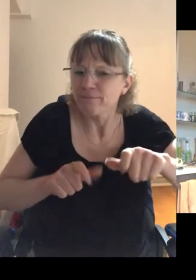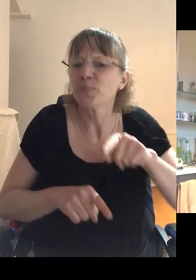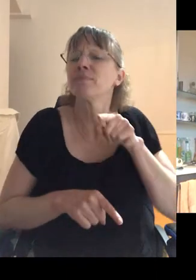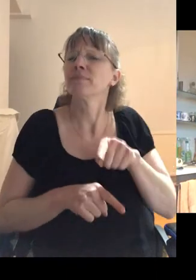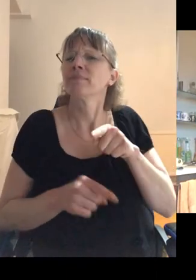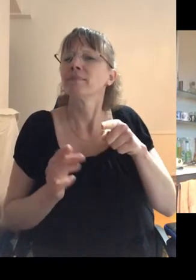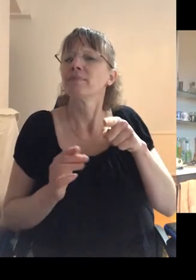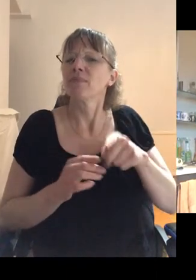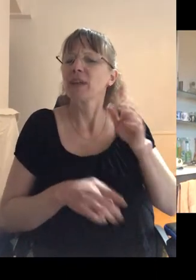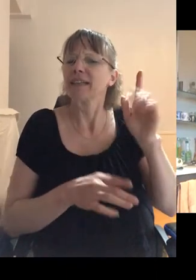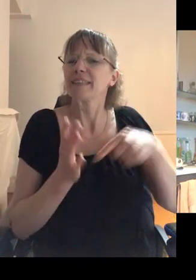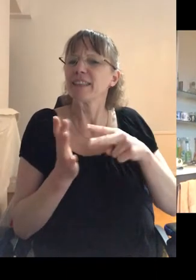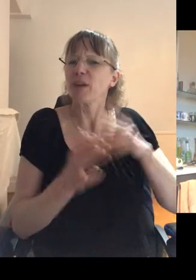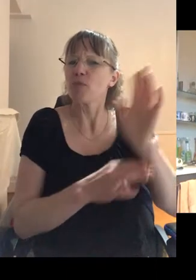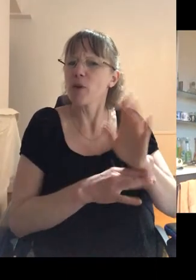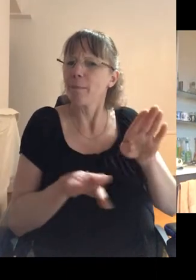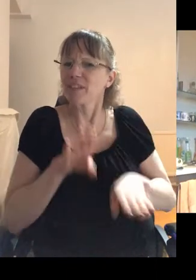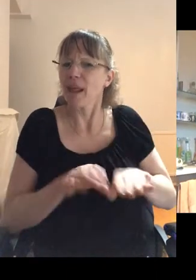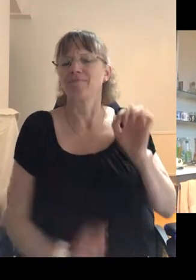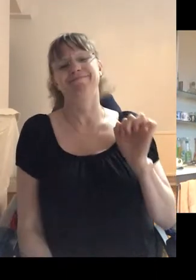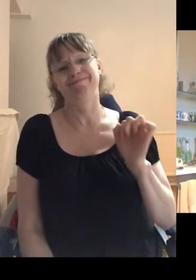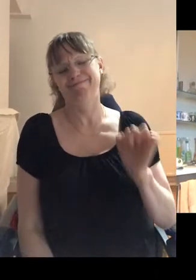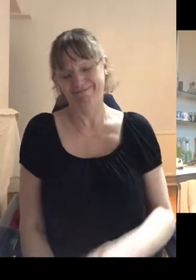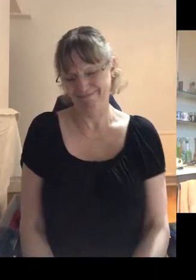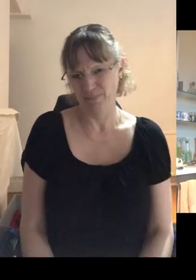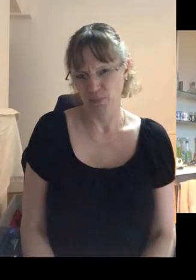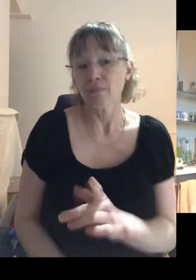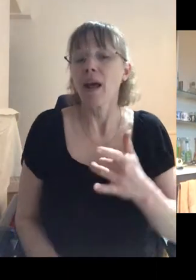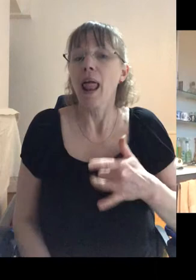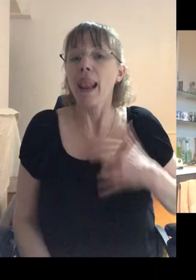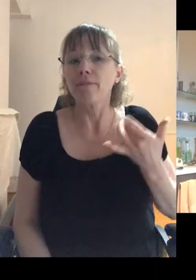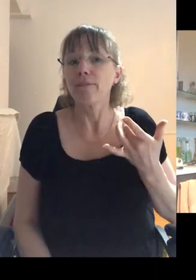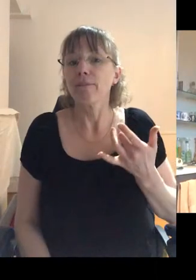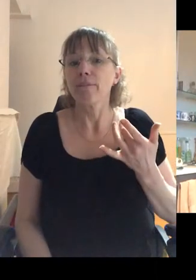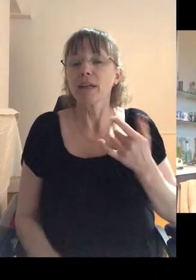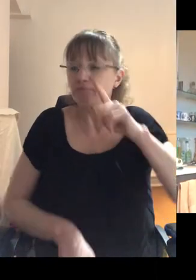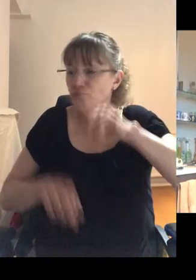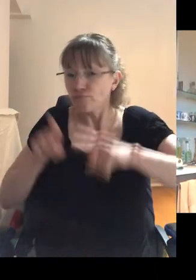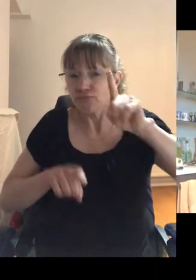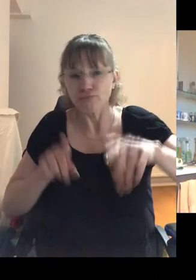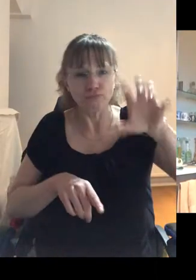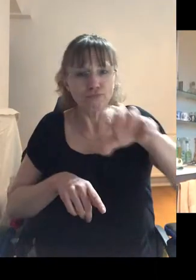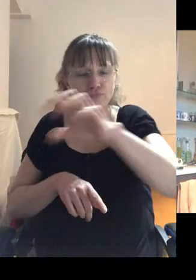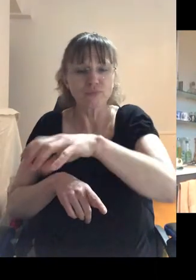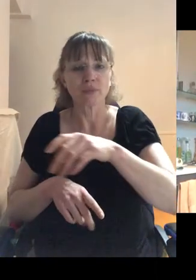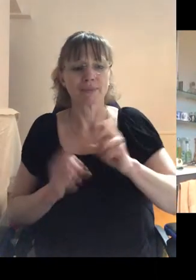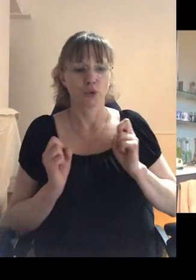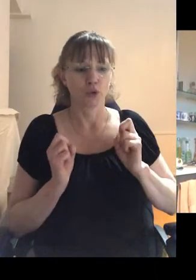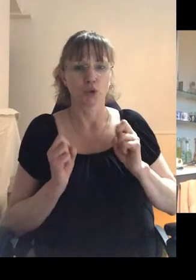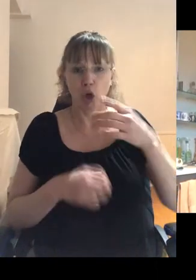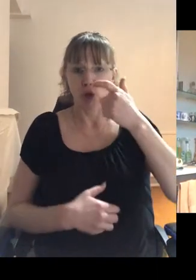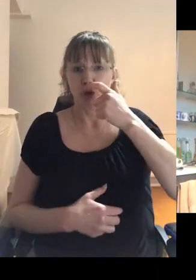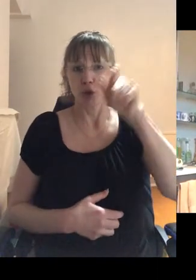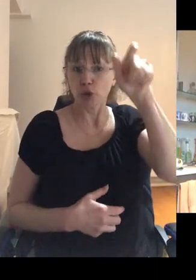Very much so. So the, the, the, lived in, we lived in a, in various, uh, student flat shares,